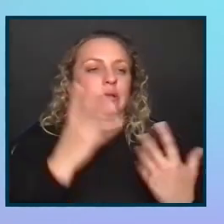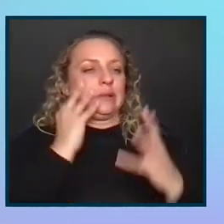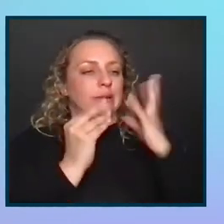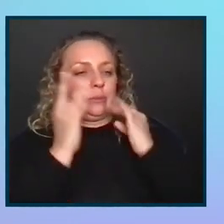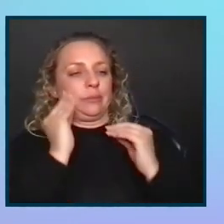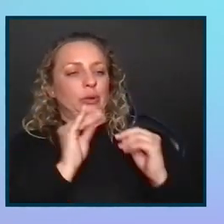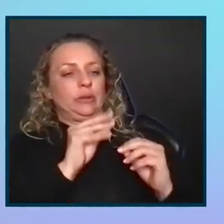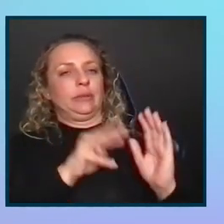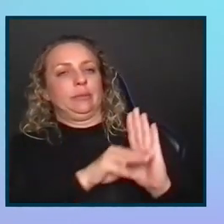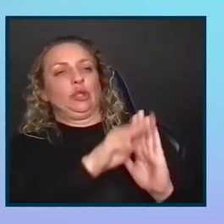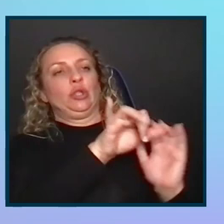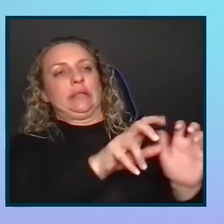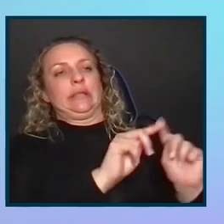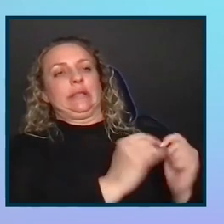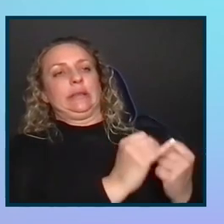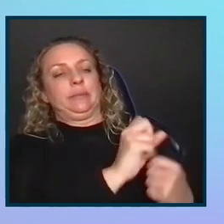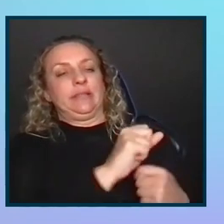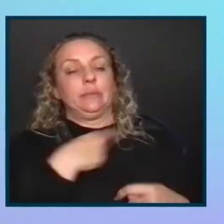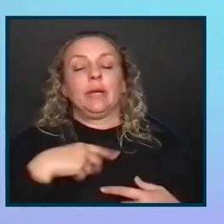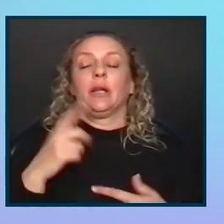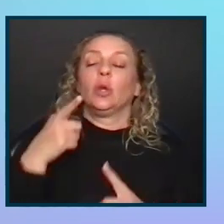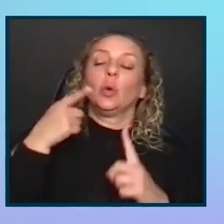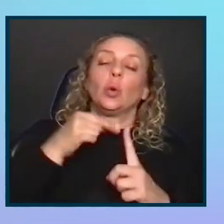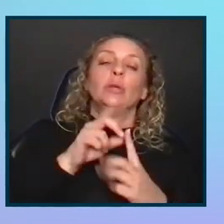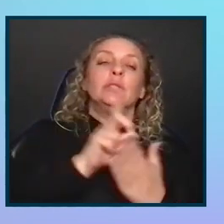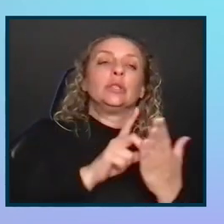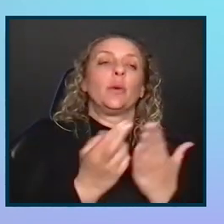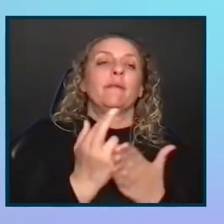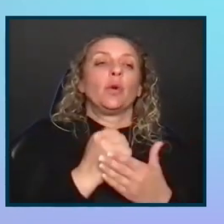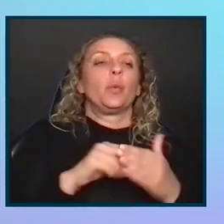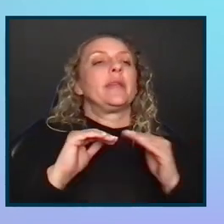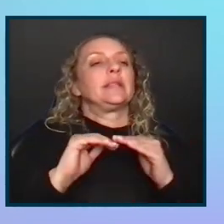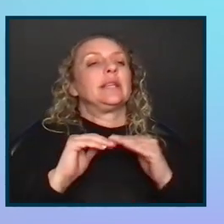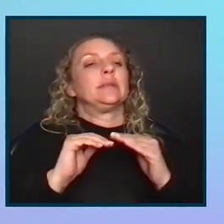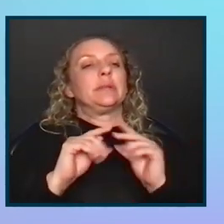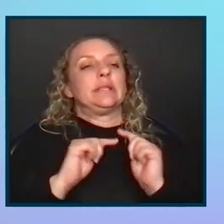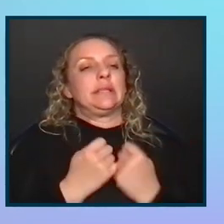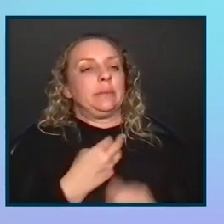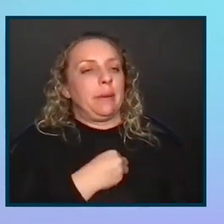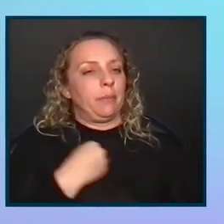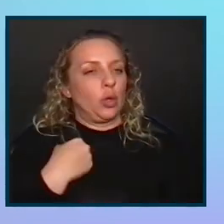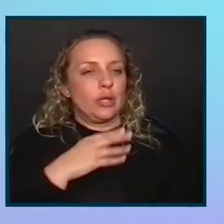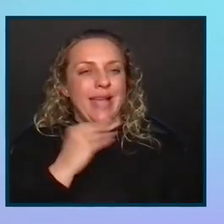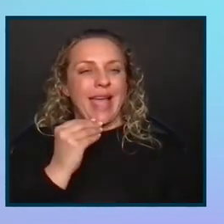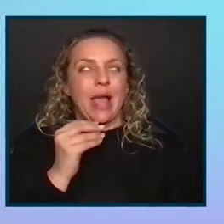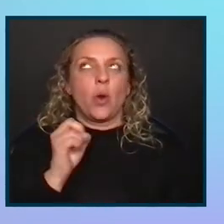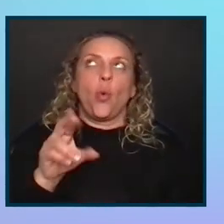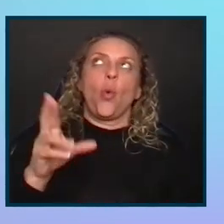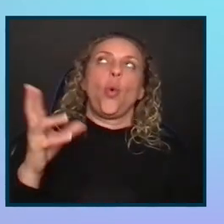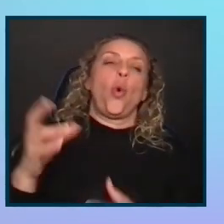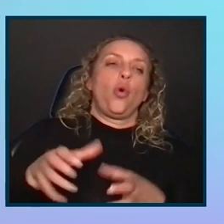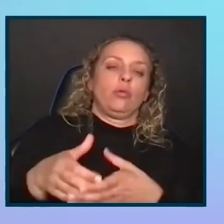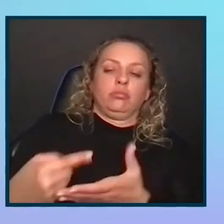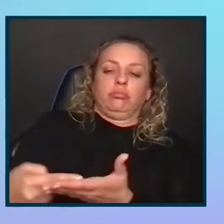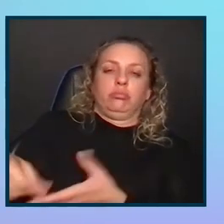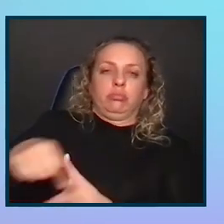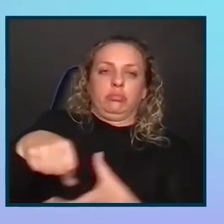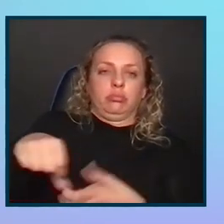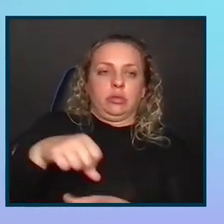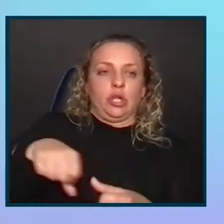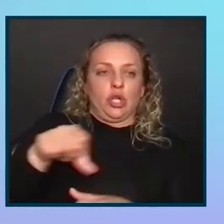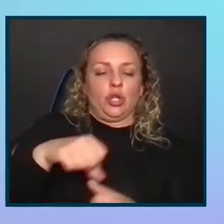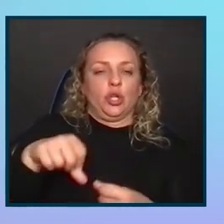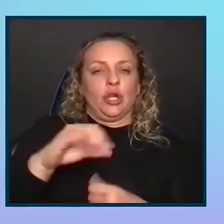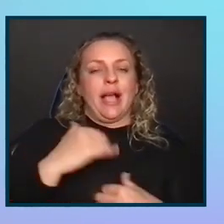goal is to have design reviews with accessibility team members and or amongst themselves to have